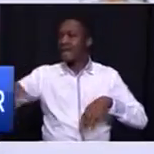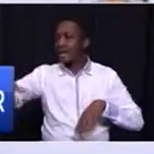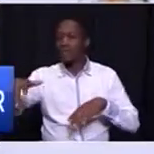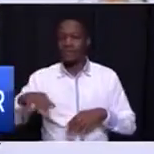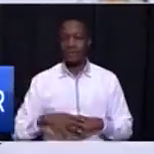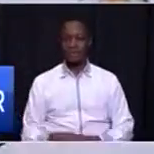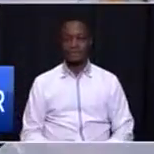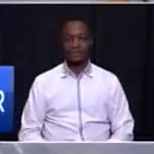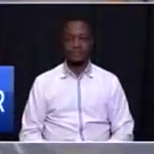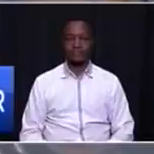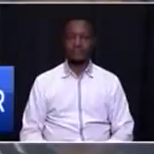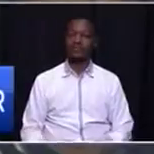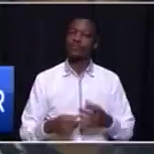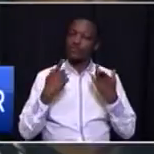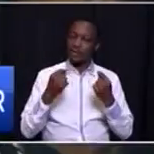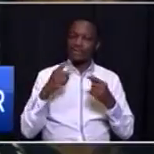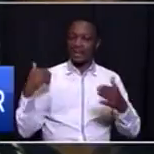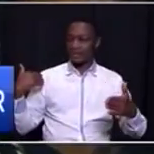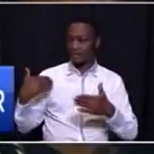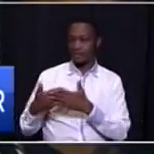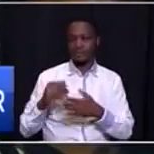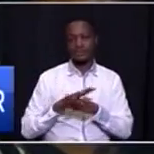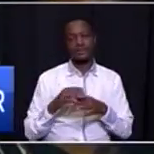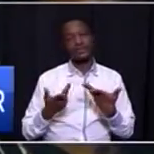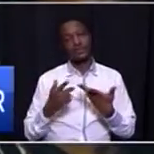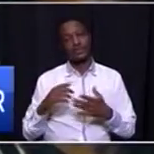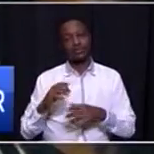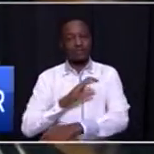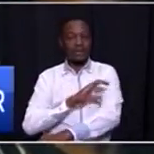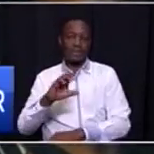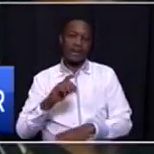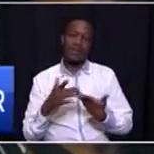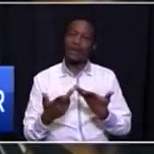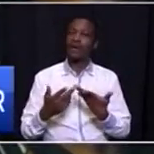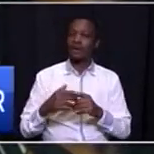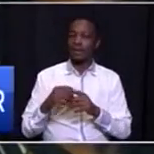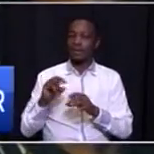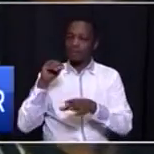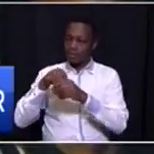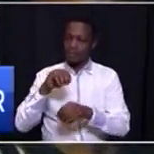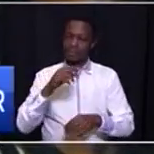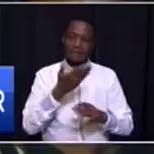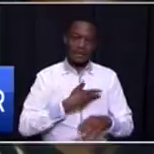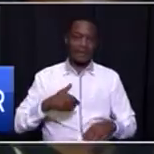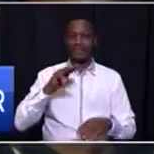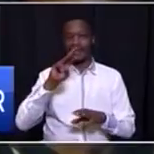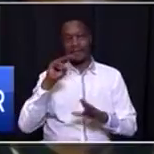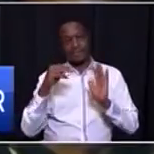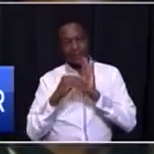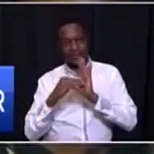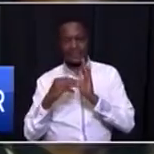We have already done a lot to empower and skill more than half a million young people in our province,